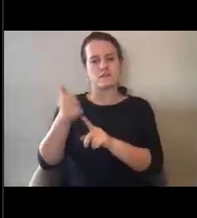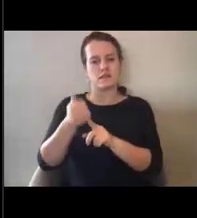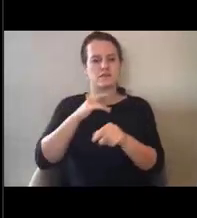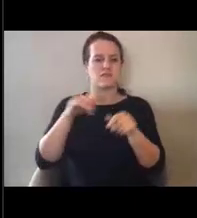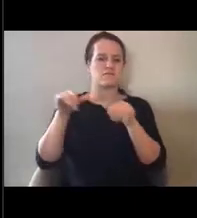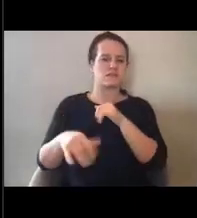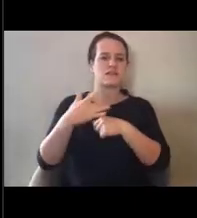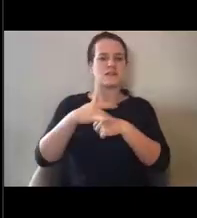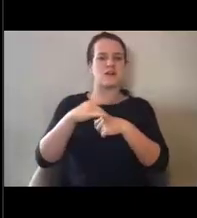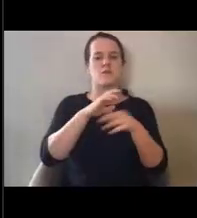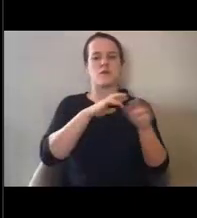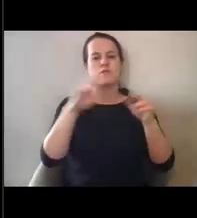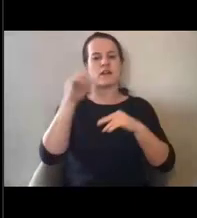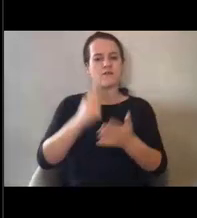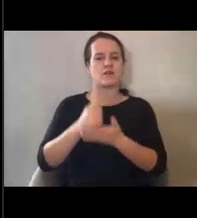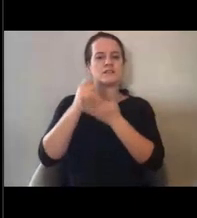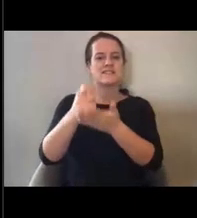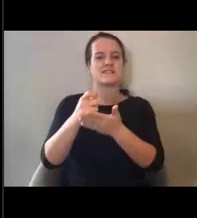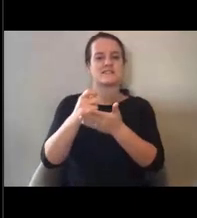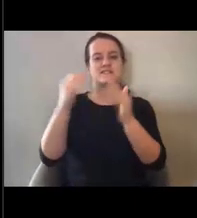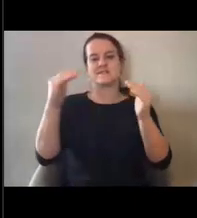ready to assist. Next slide, please.